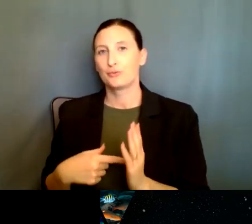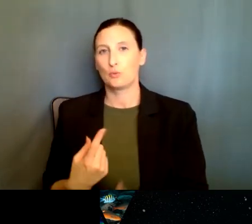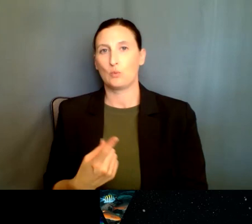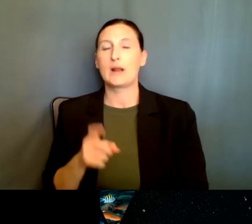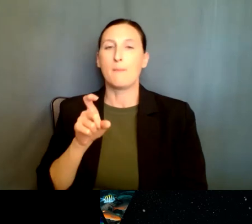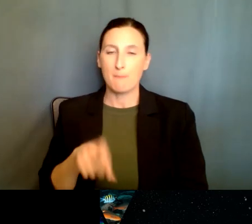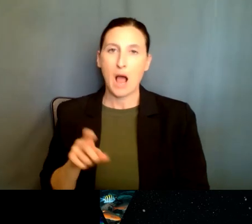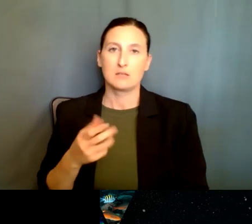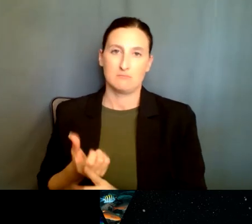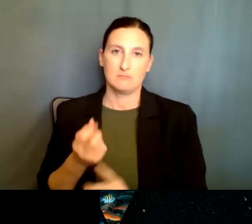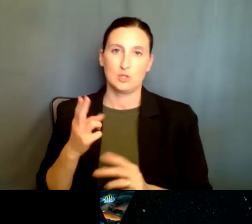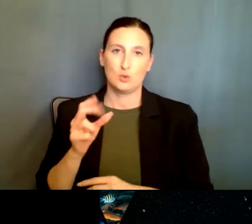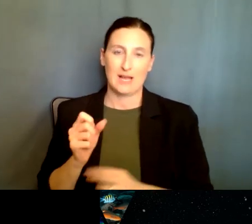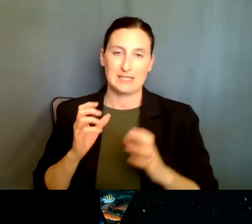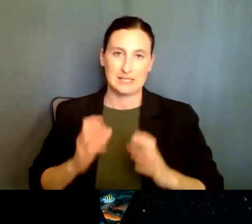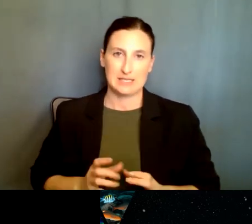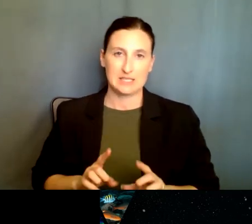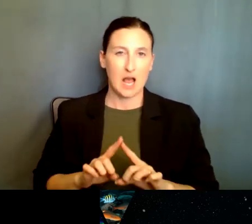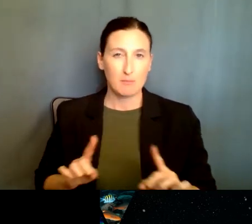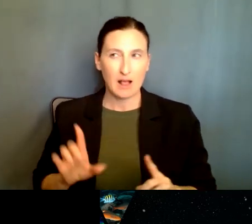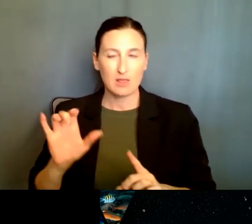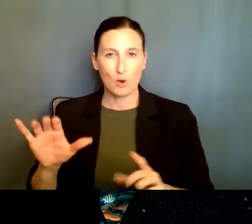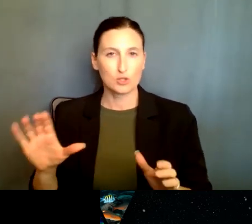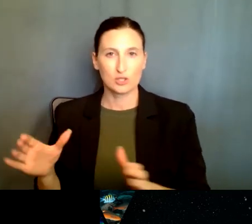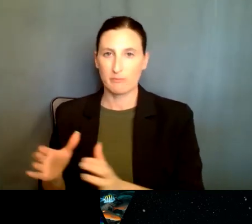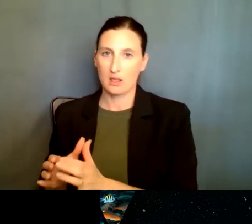a US citizenship, but those are, I think, a minority.